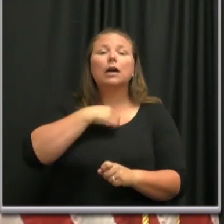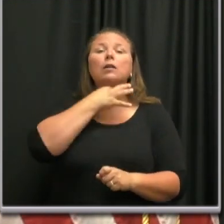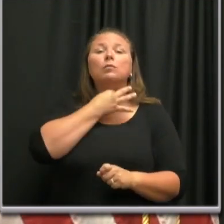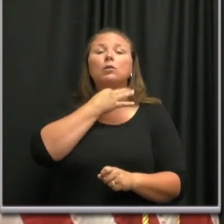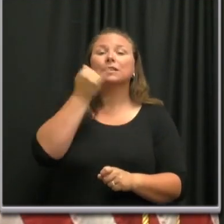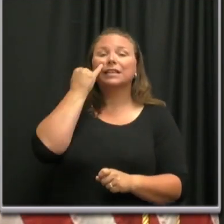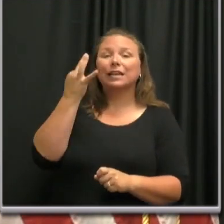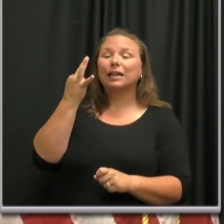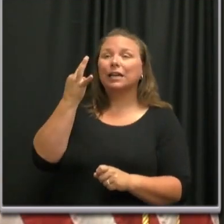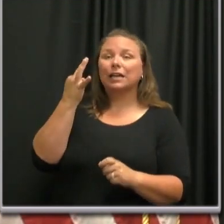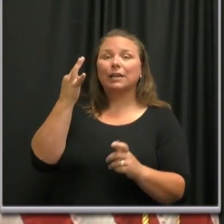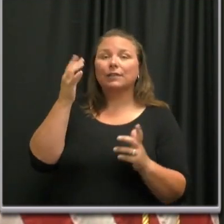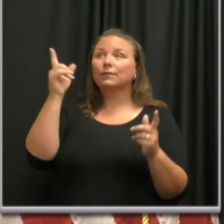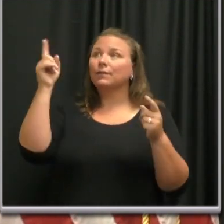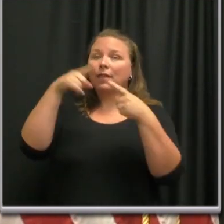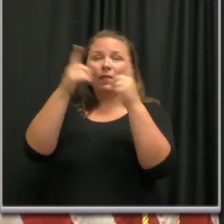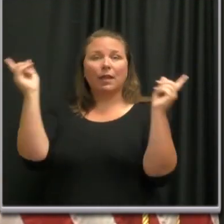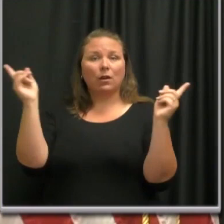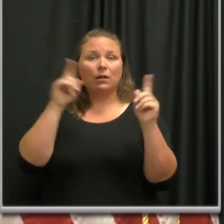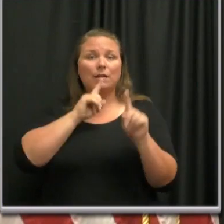as complete otherwise, but yes.